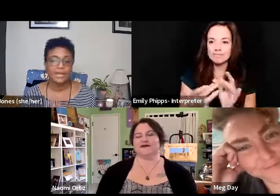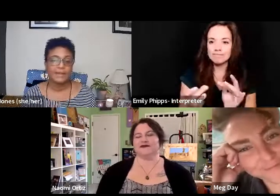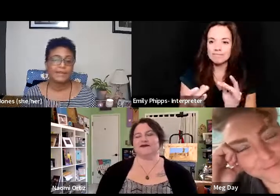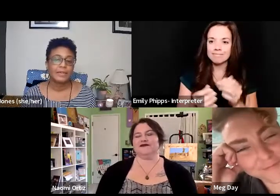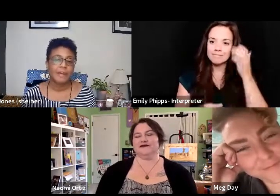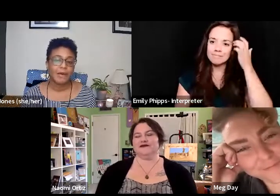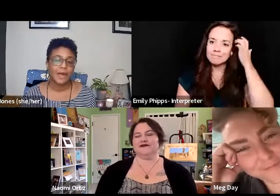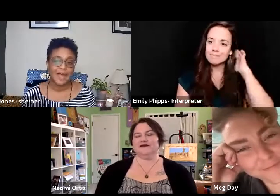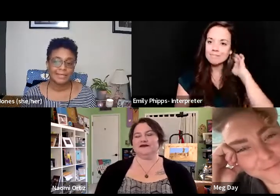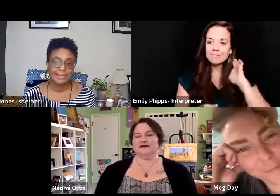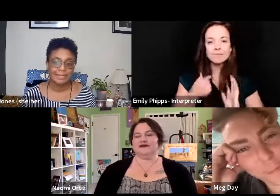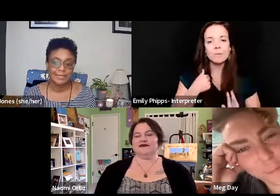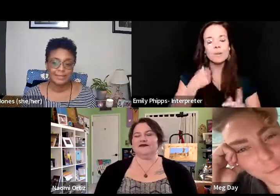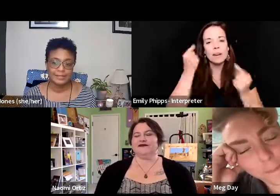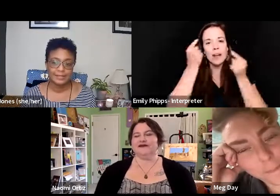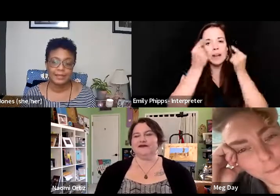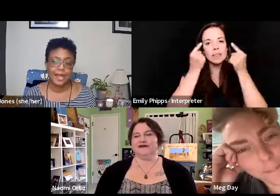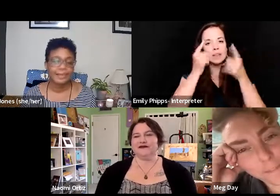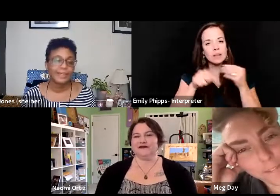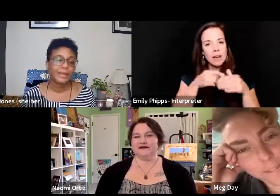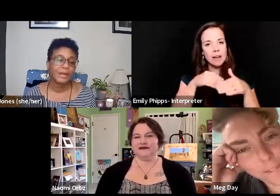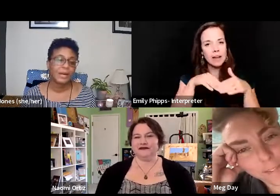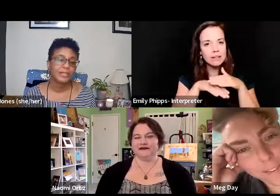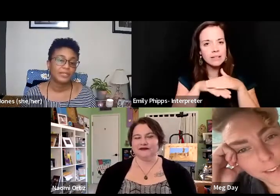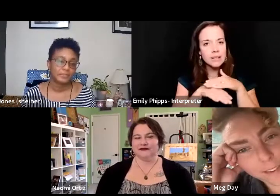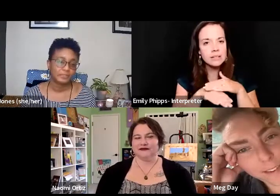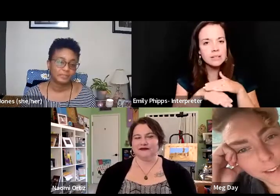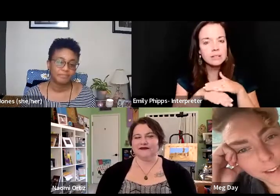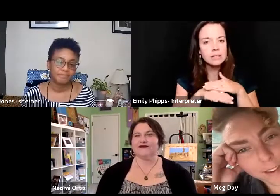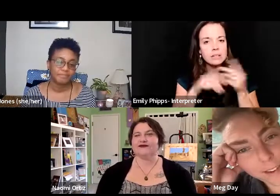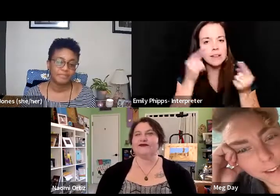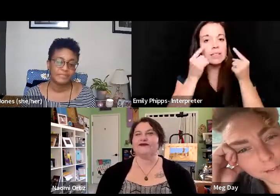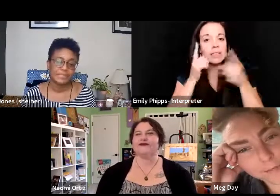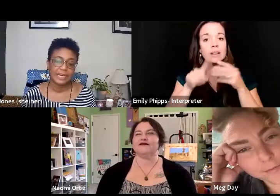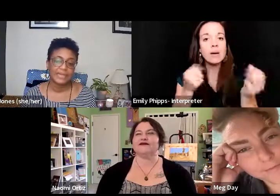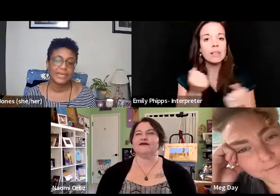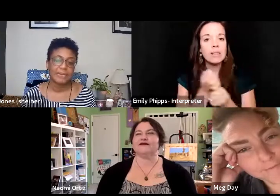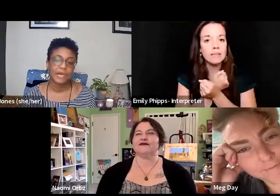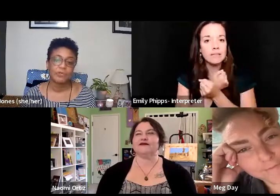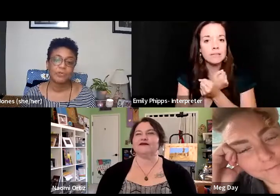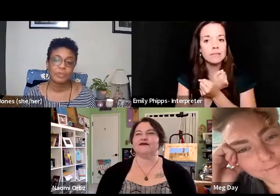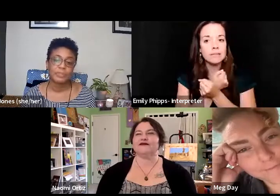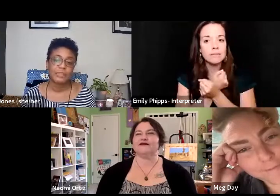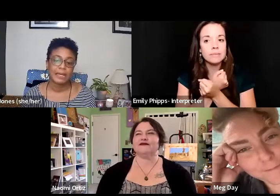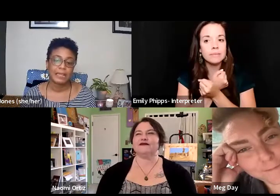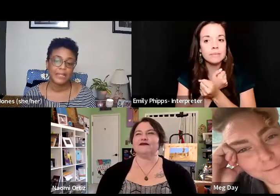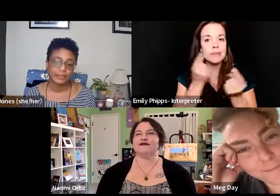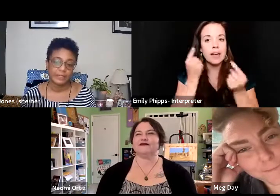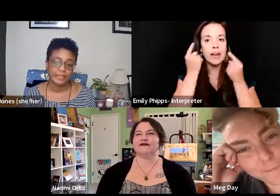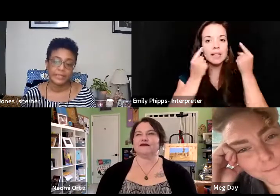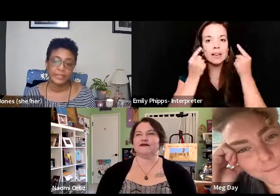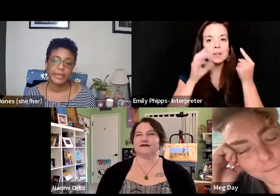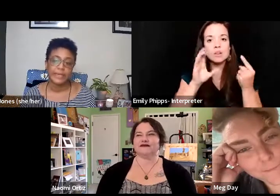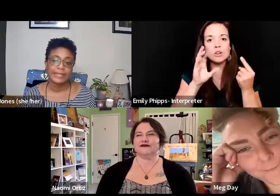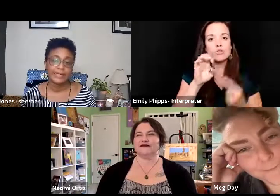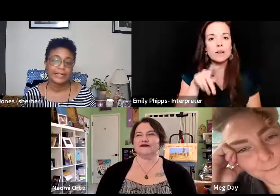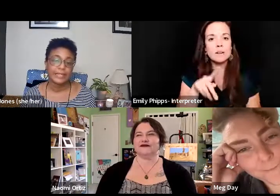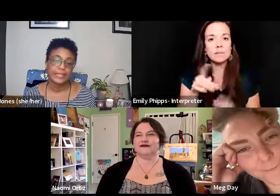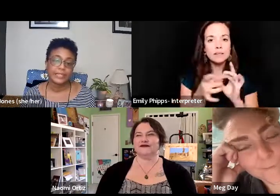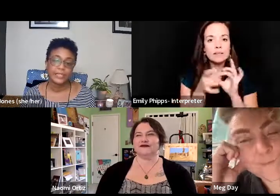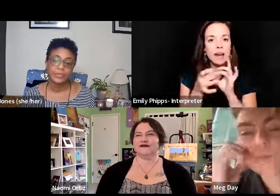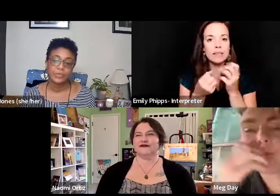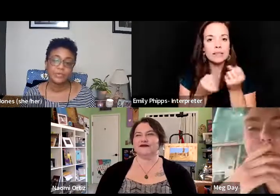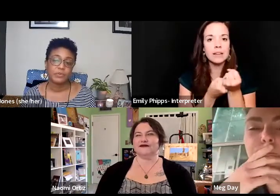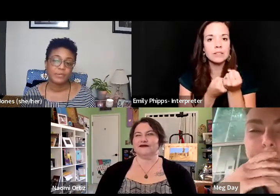When I think about access, I think about love. I think about Crip solidarity, and